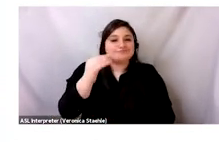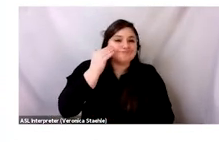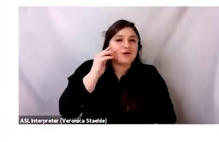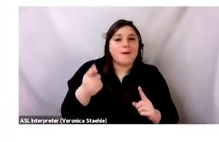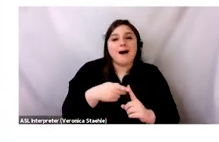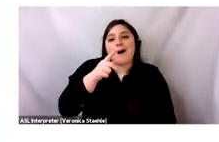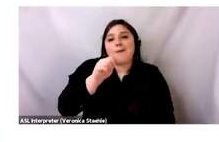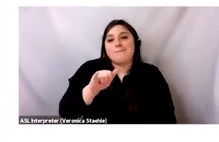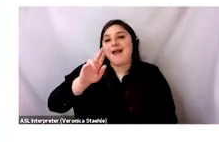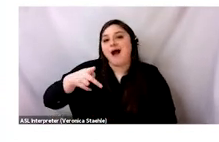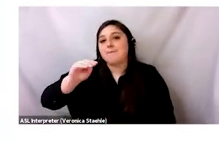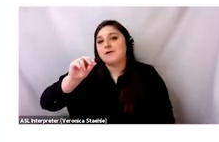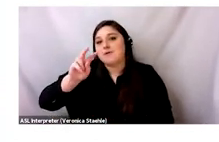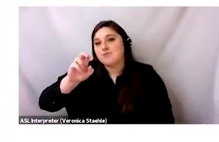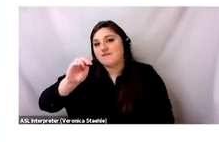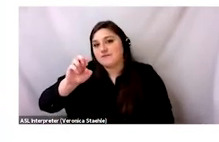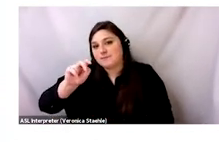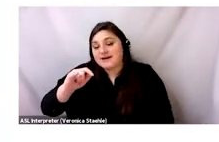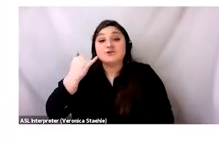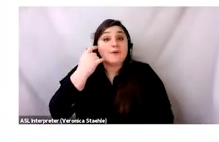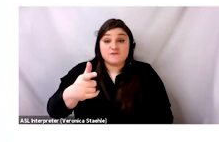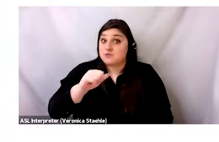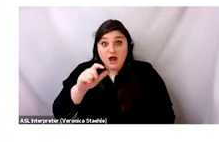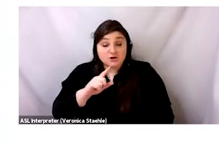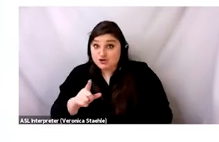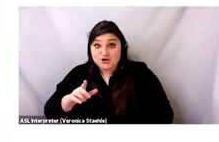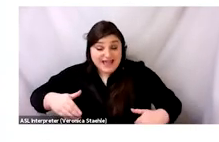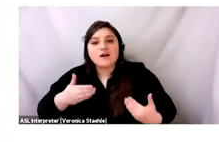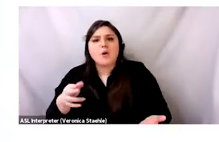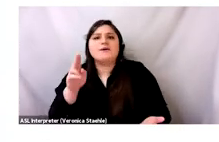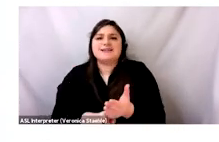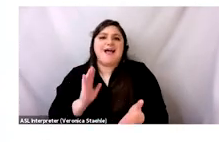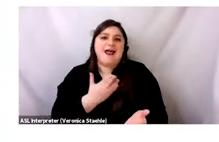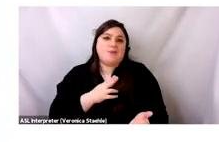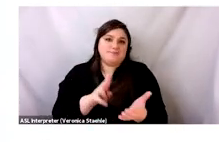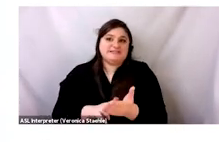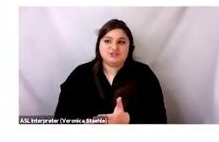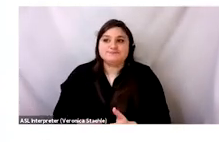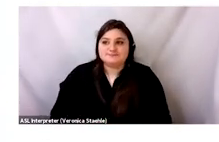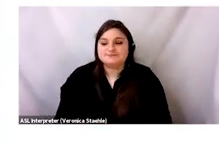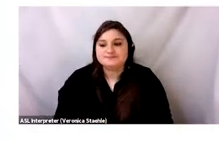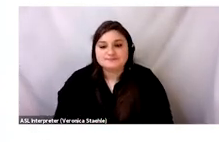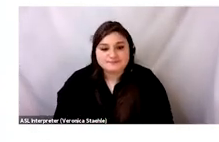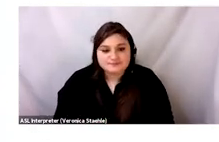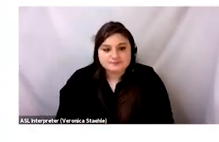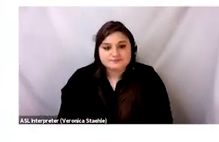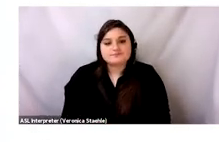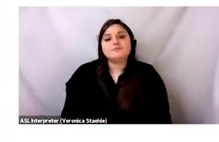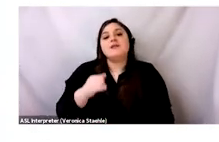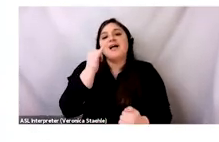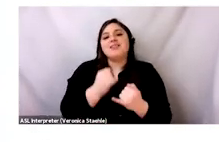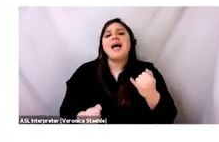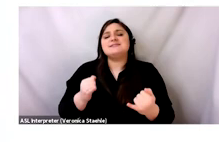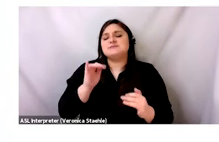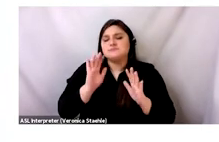that end, you know, hopefully a lot of you are already following the pay-up movement. But definitely, if you're not, please do follow them and sign the petition. And